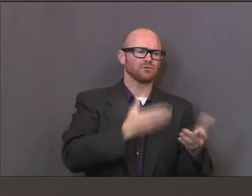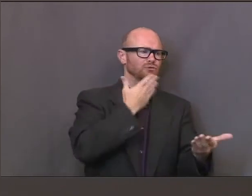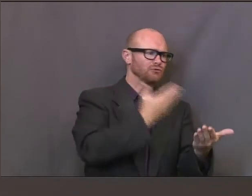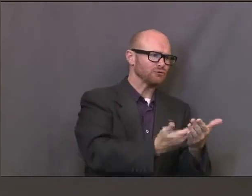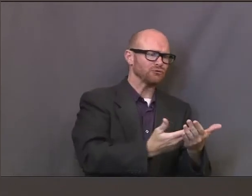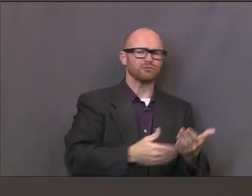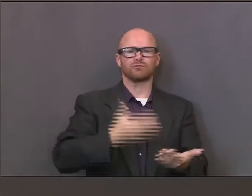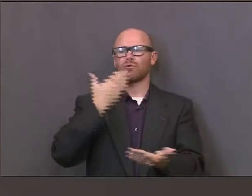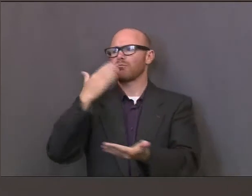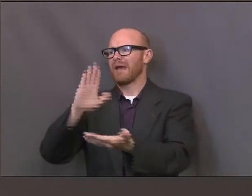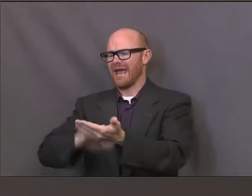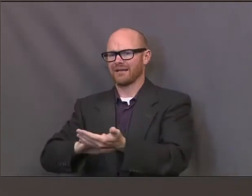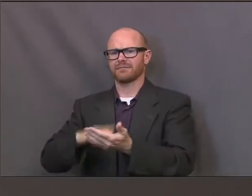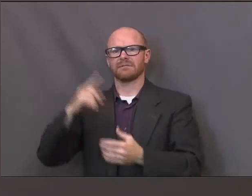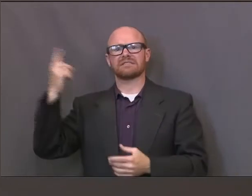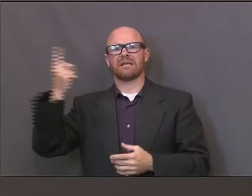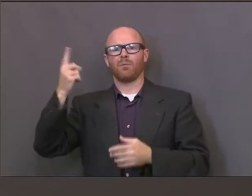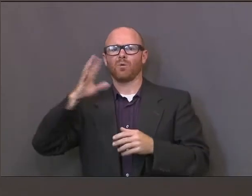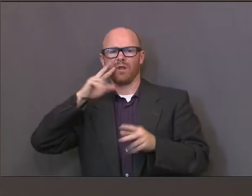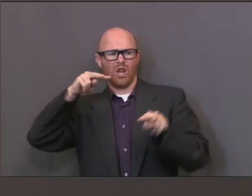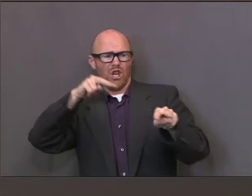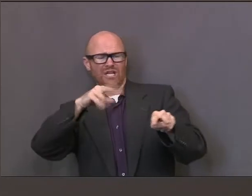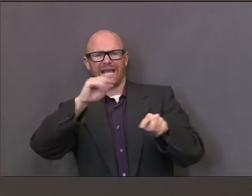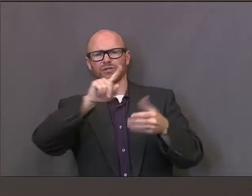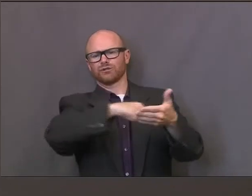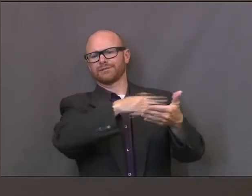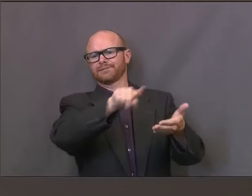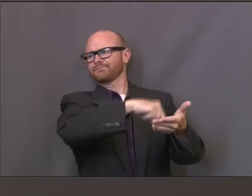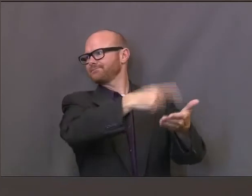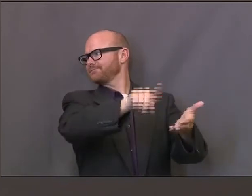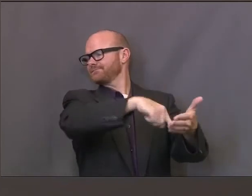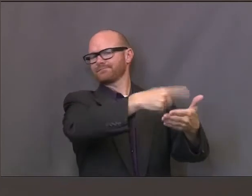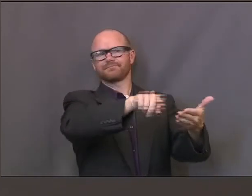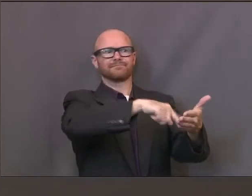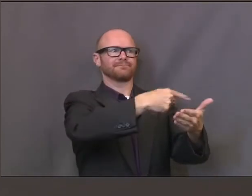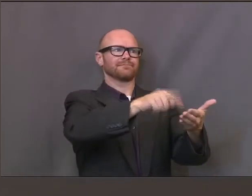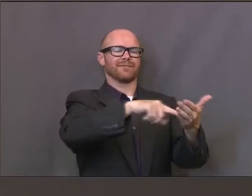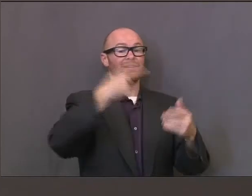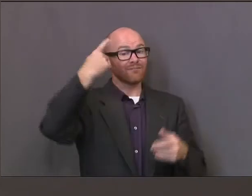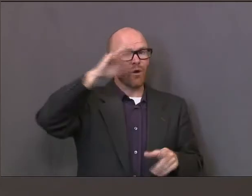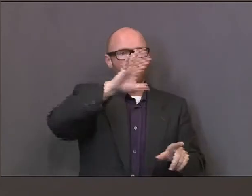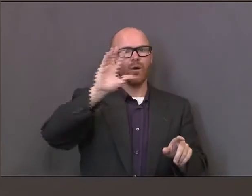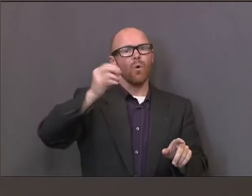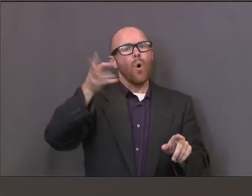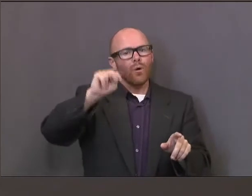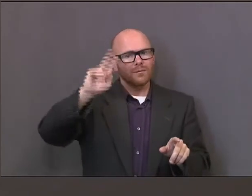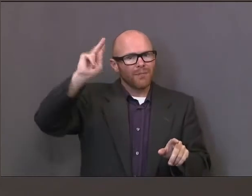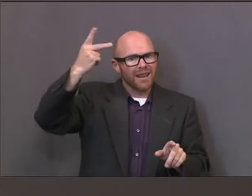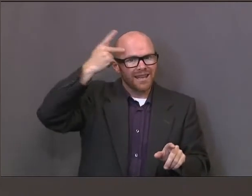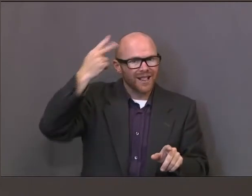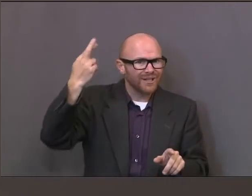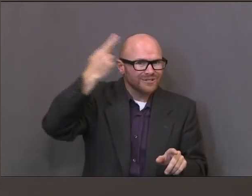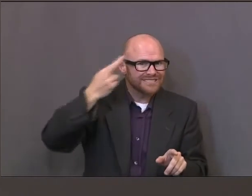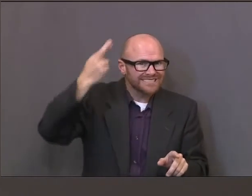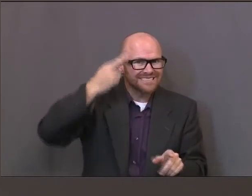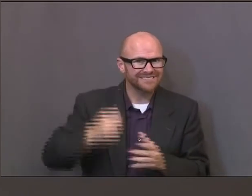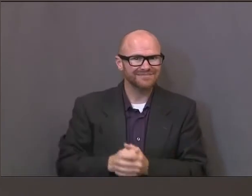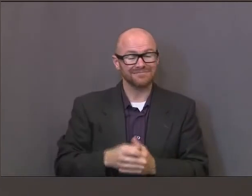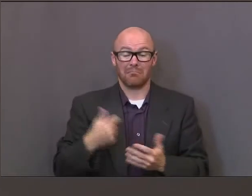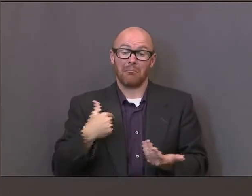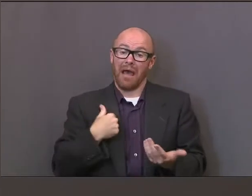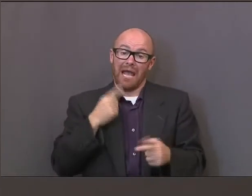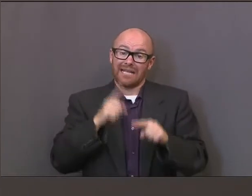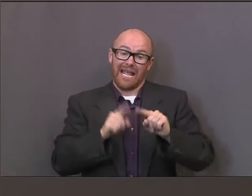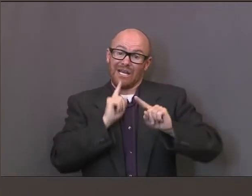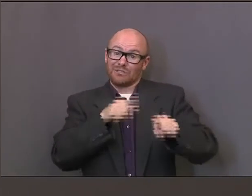indifferent, somebody's there to criticize, and sometimes for political purposes. So, again, I can't answer,